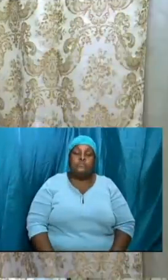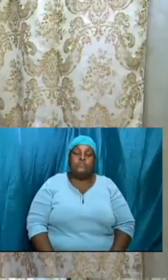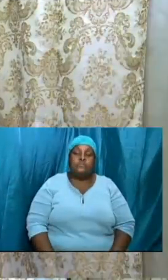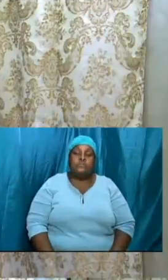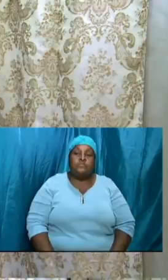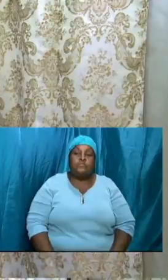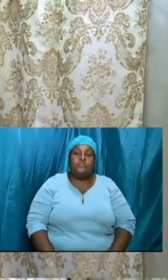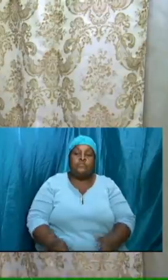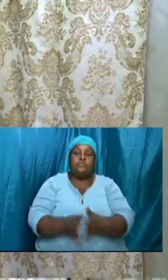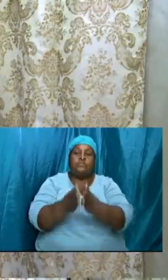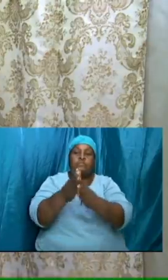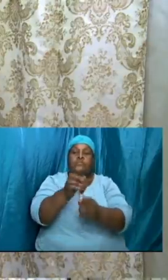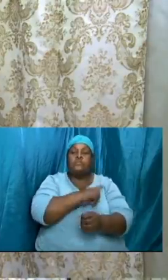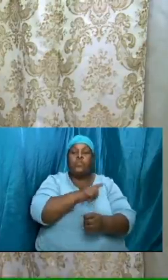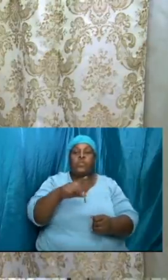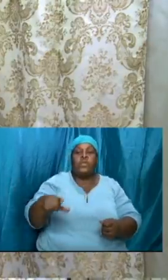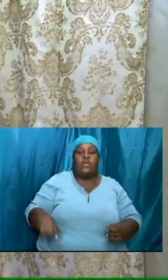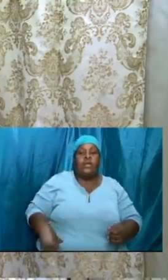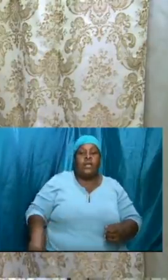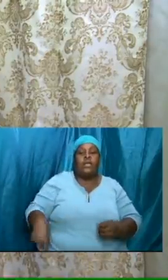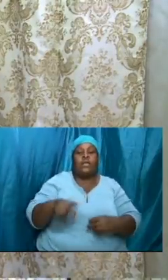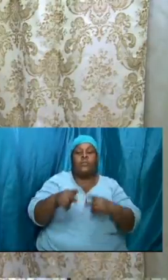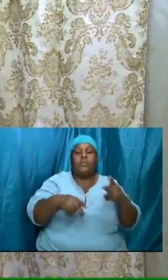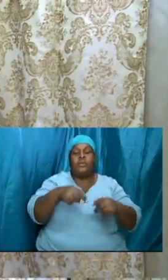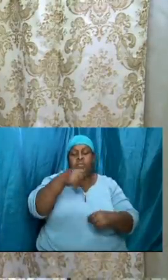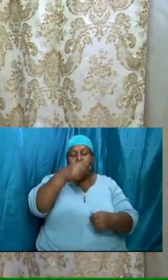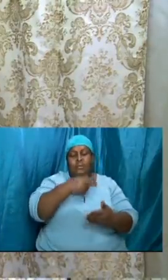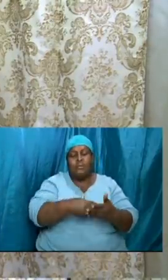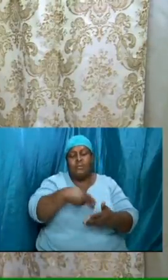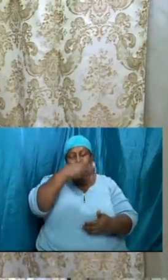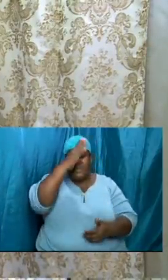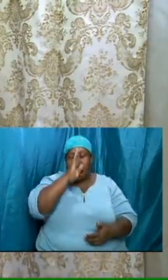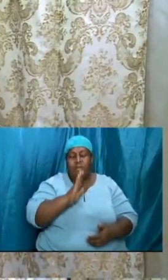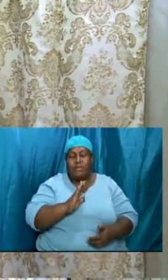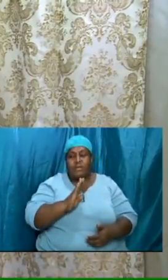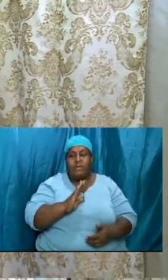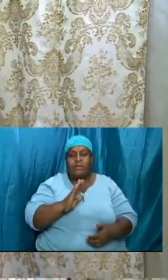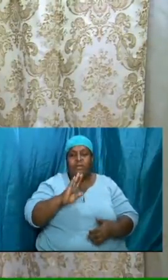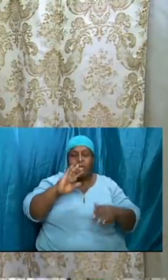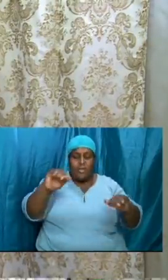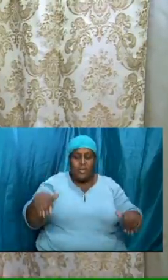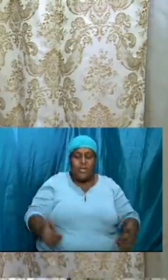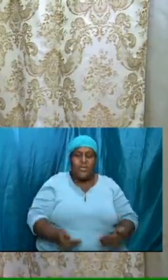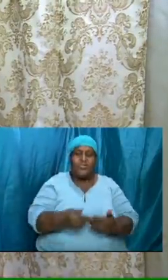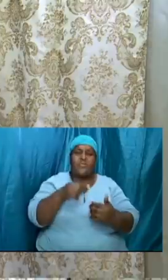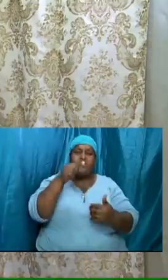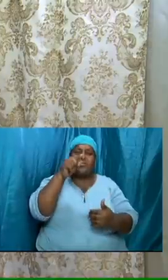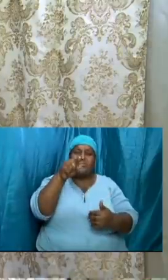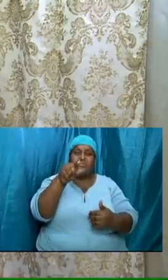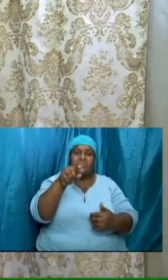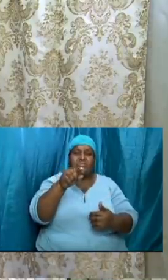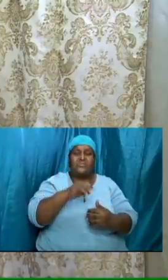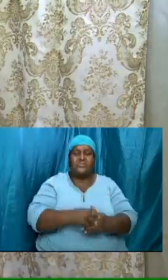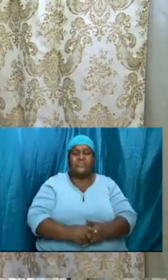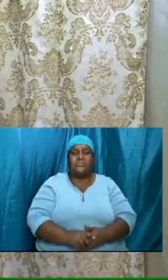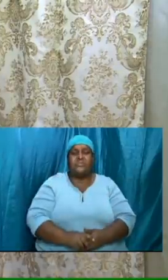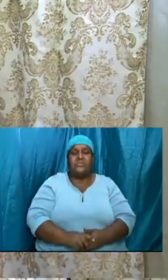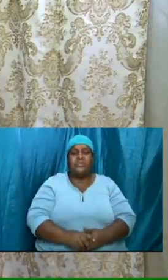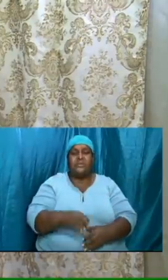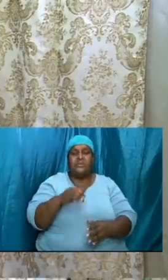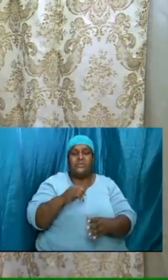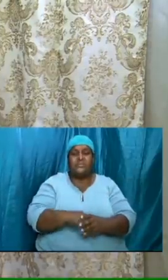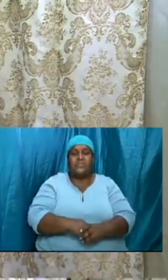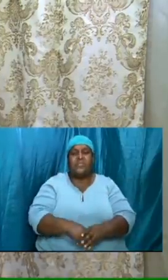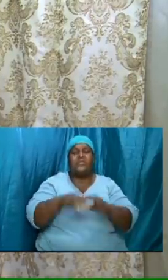Praise the Lord, saints of the most high God, I greet you well in the